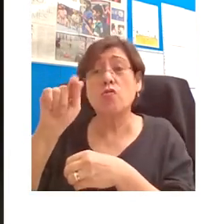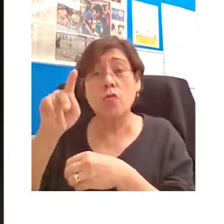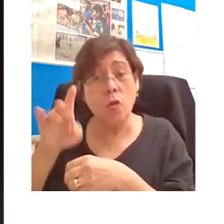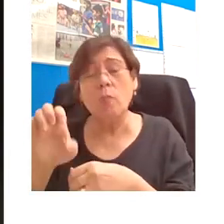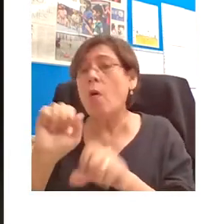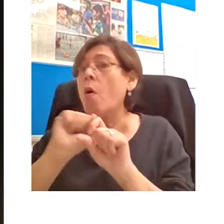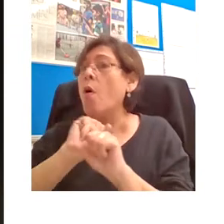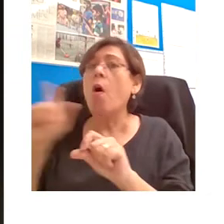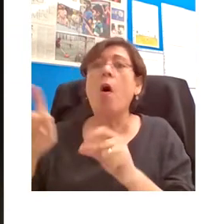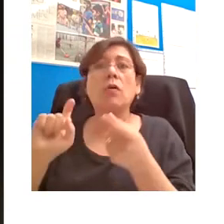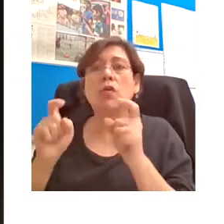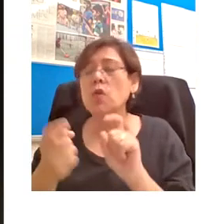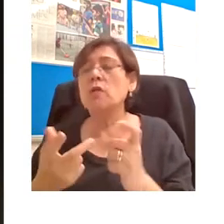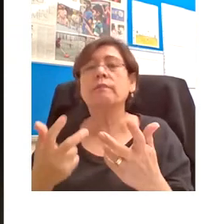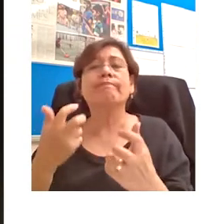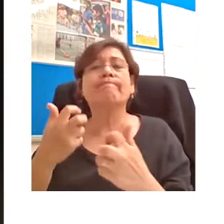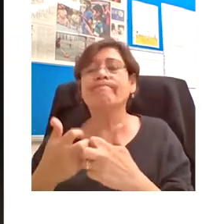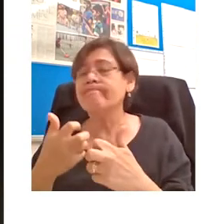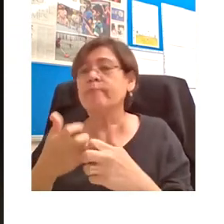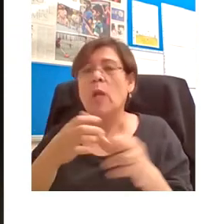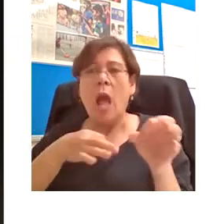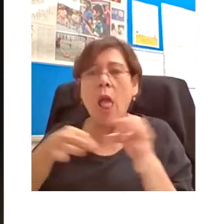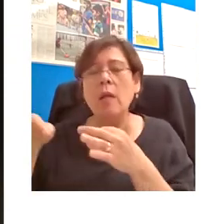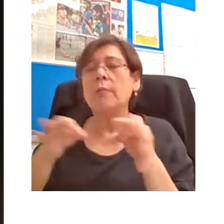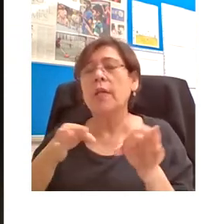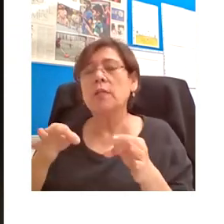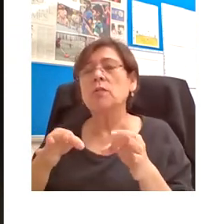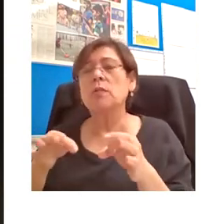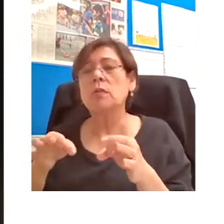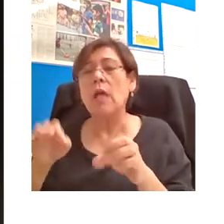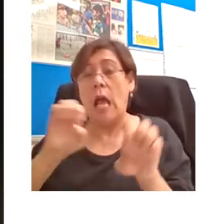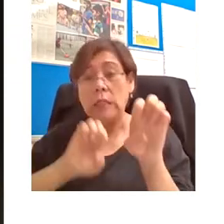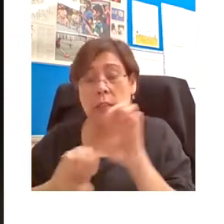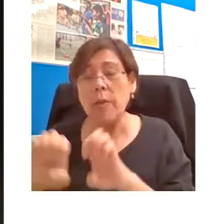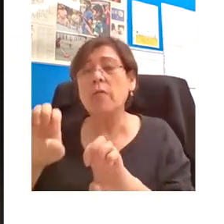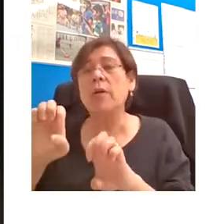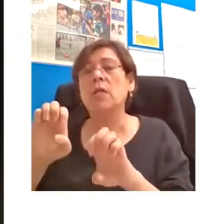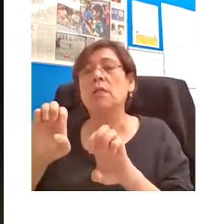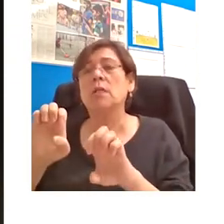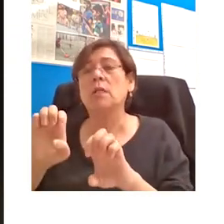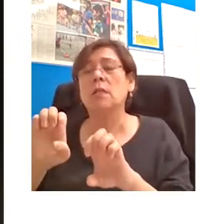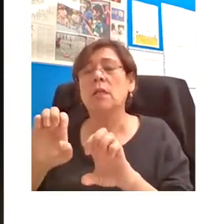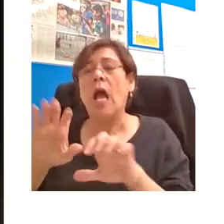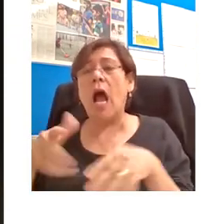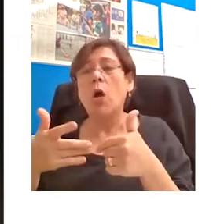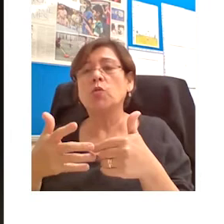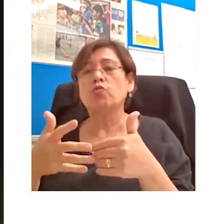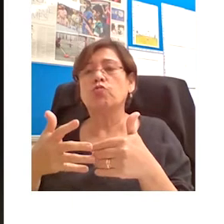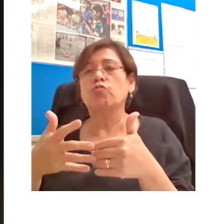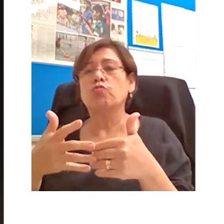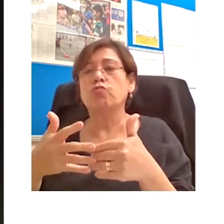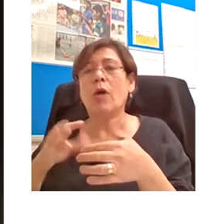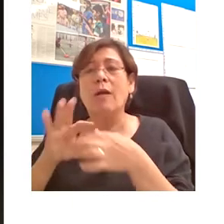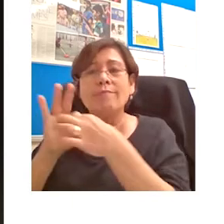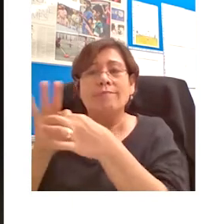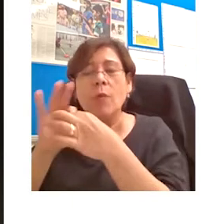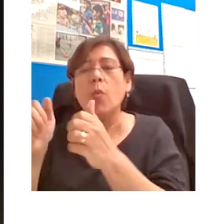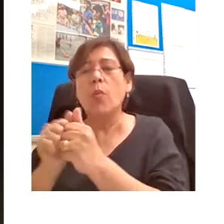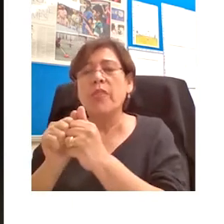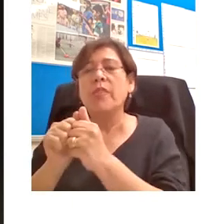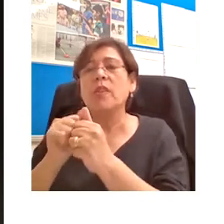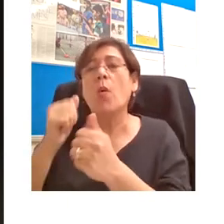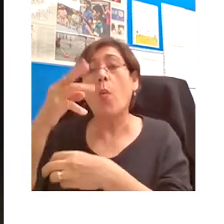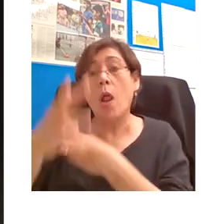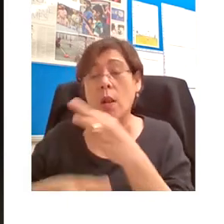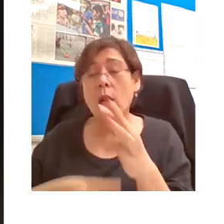developed as well, experimental engagement with the natural world. This is the period when new facilities were